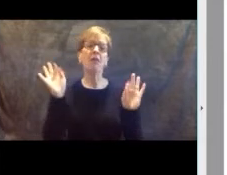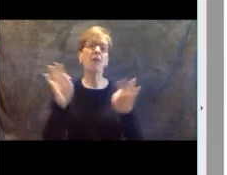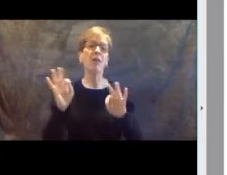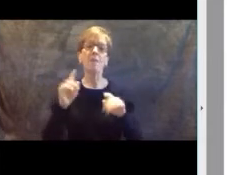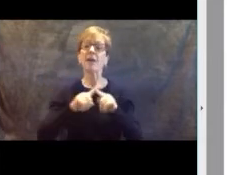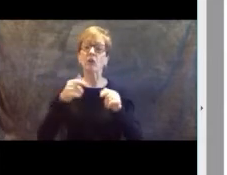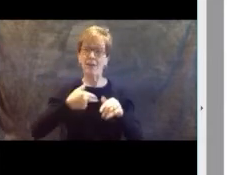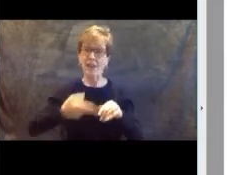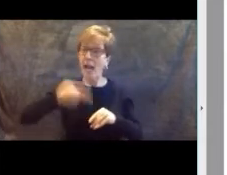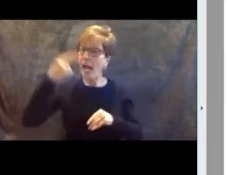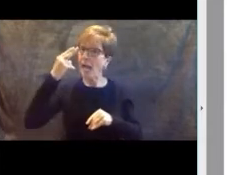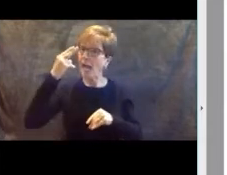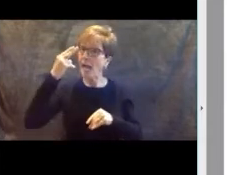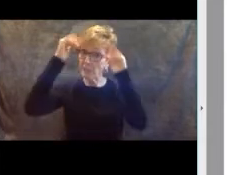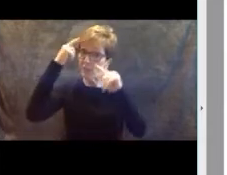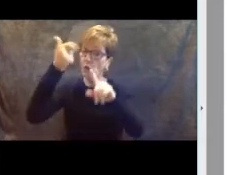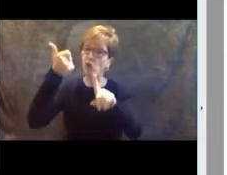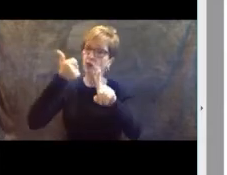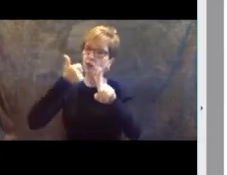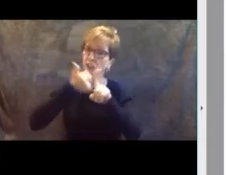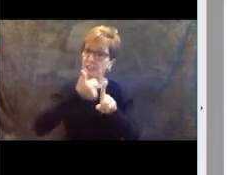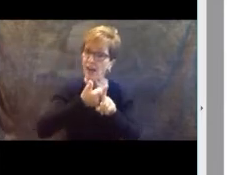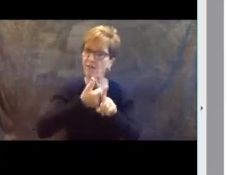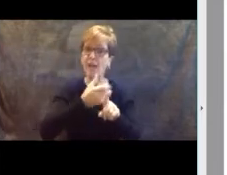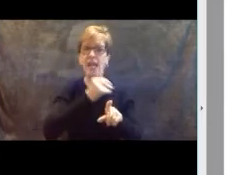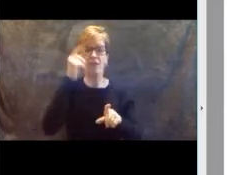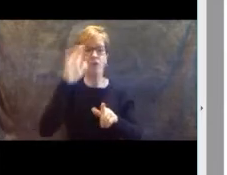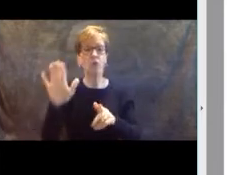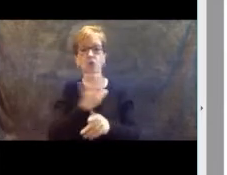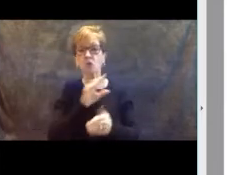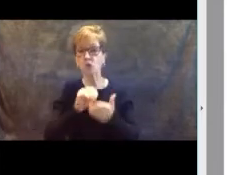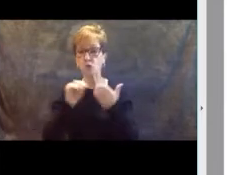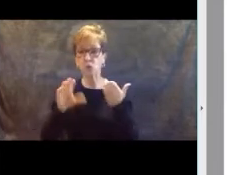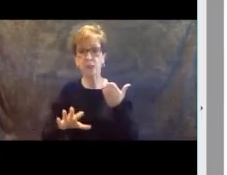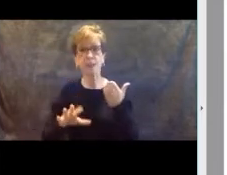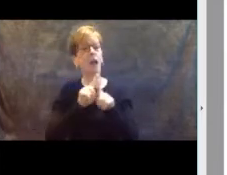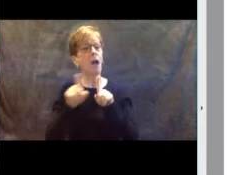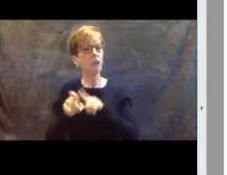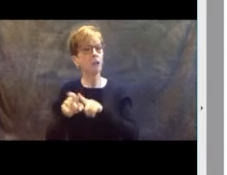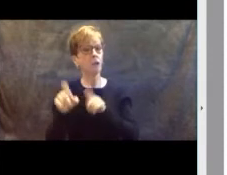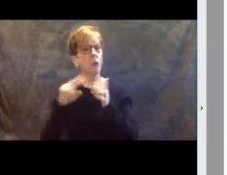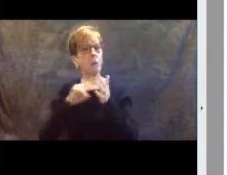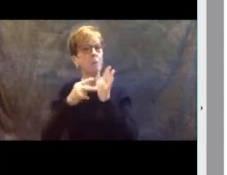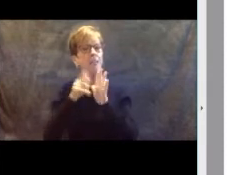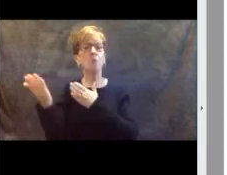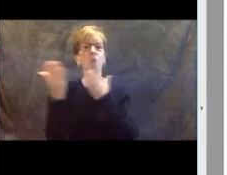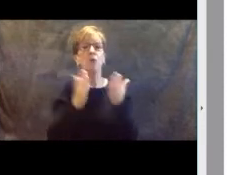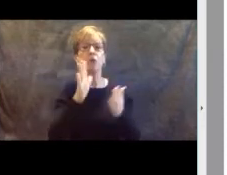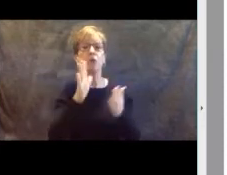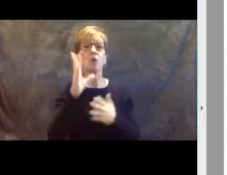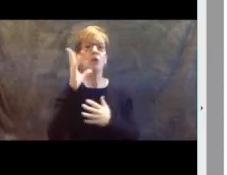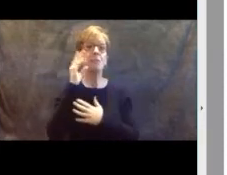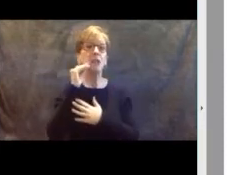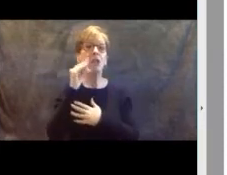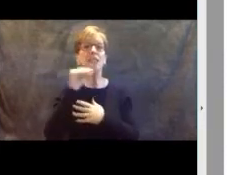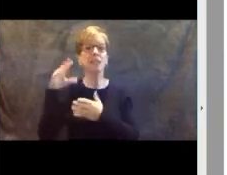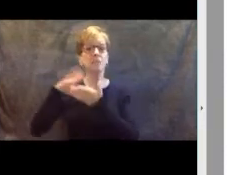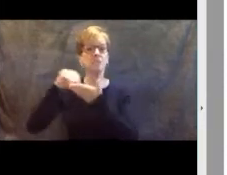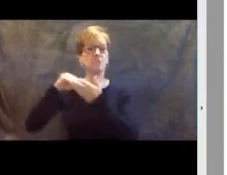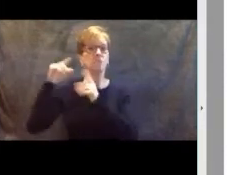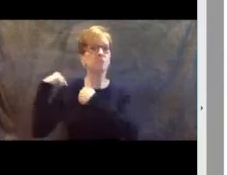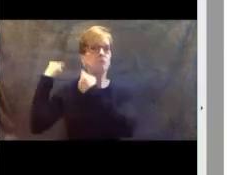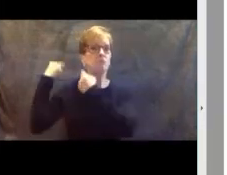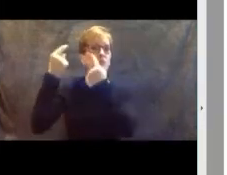for yourself as well as for your students. It also means that you bring your experience and institutional knowledge to the larger